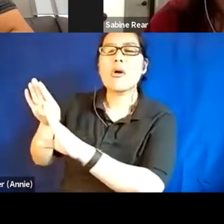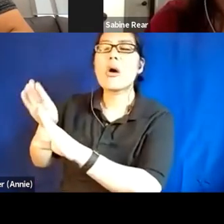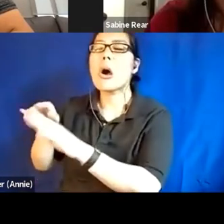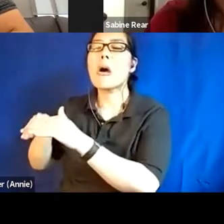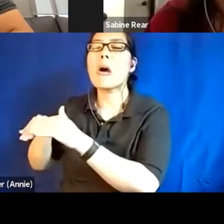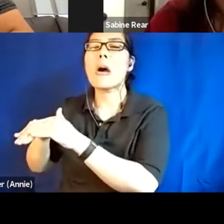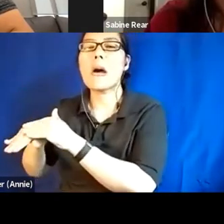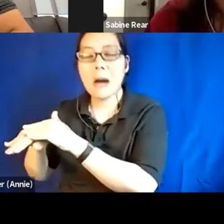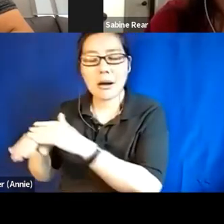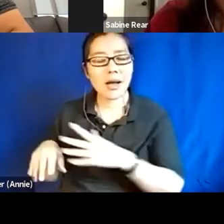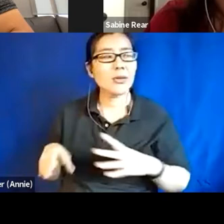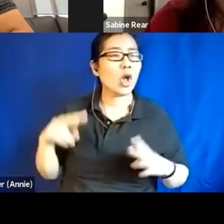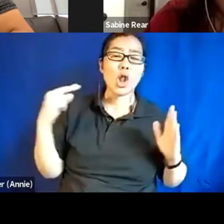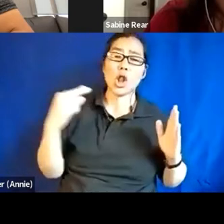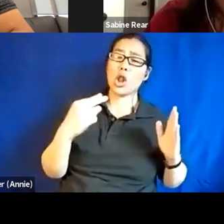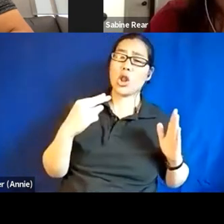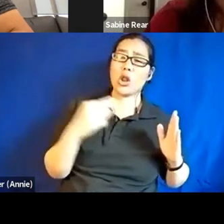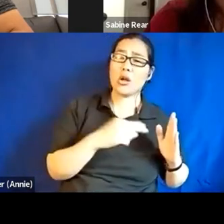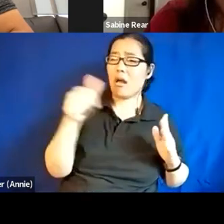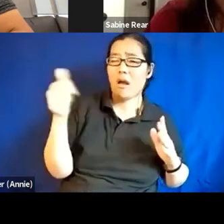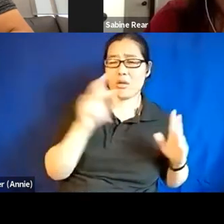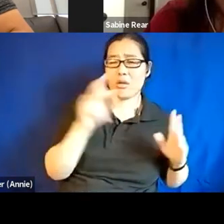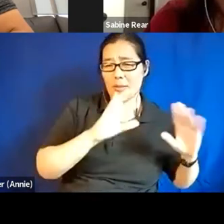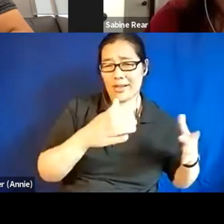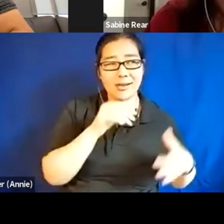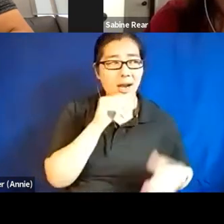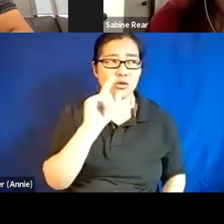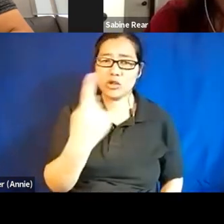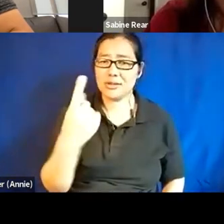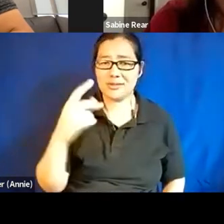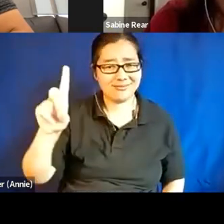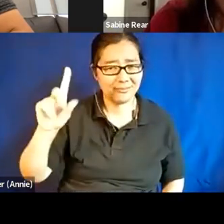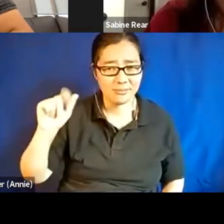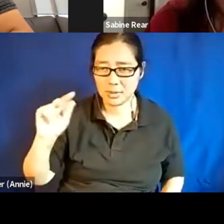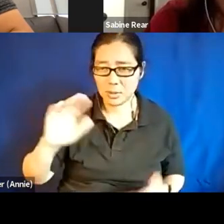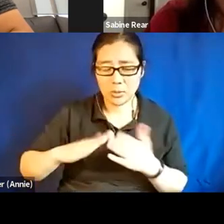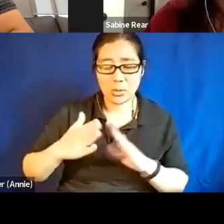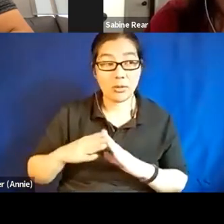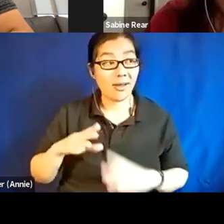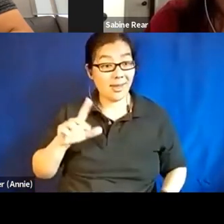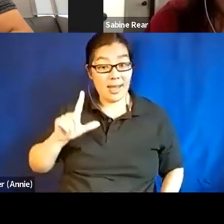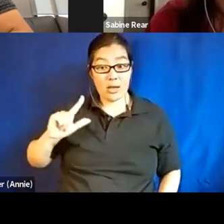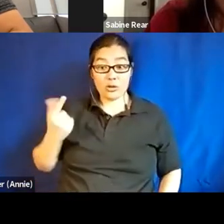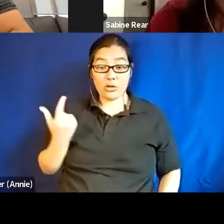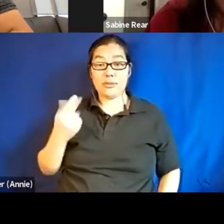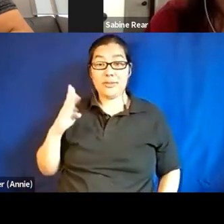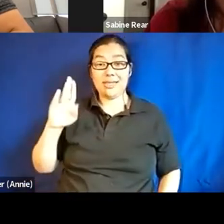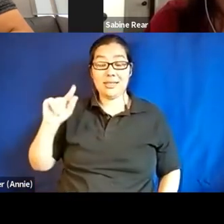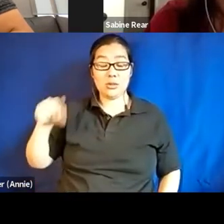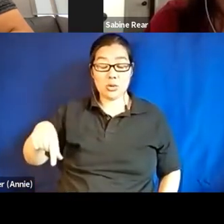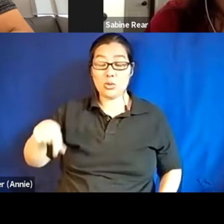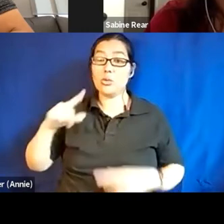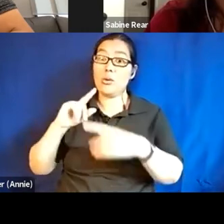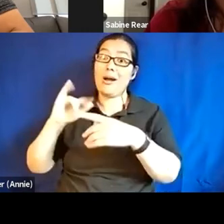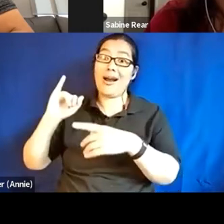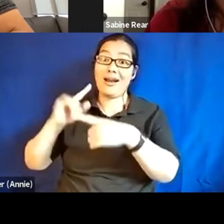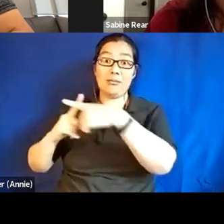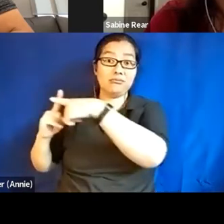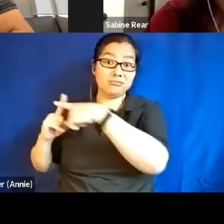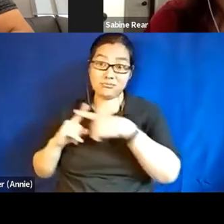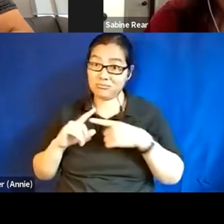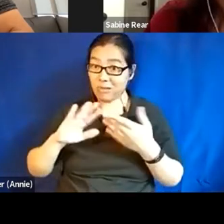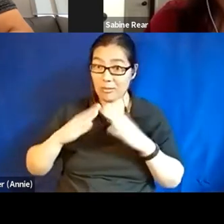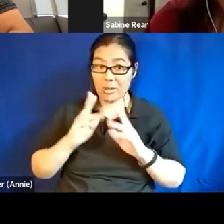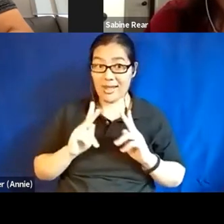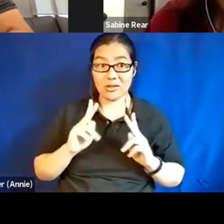other populations, uh, not just the disability community, I would say the LGBTQI plus population is still